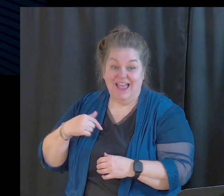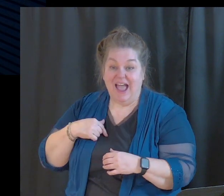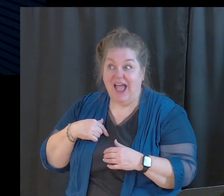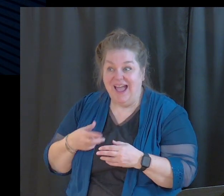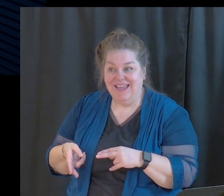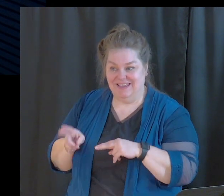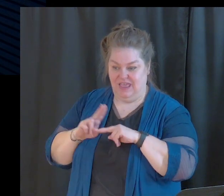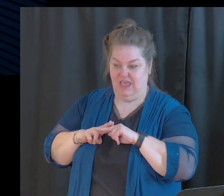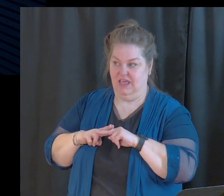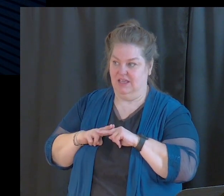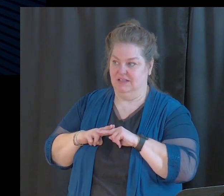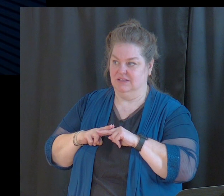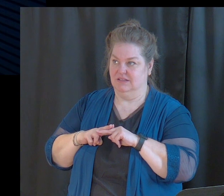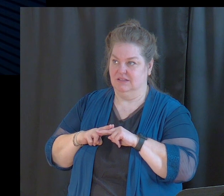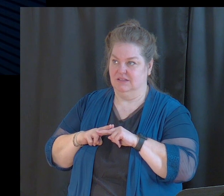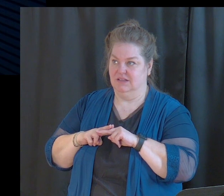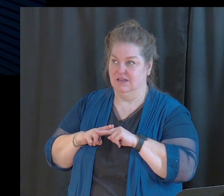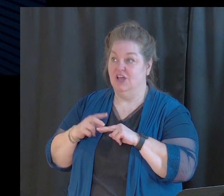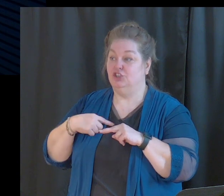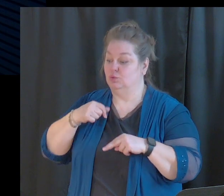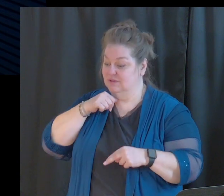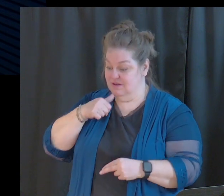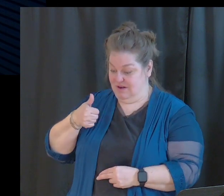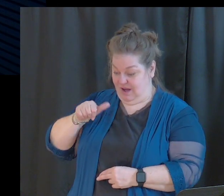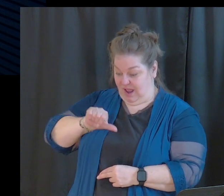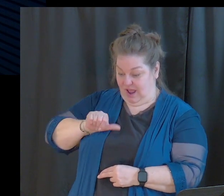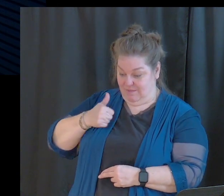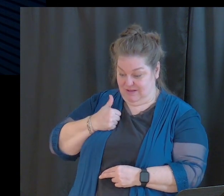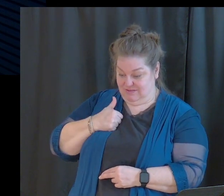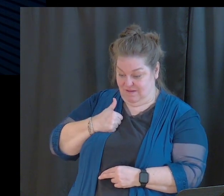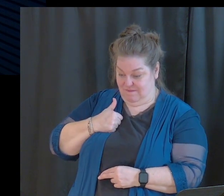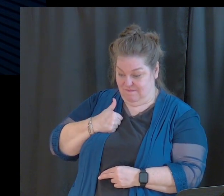something. To deny myself something.